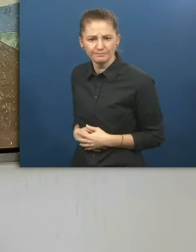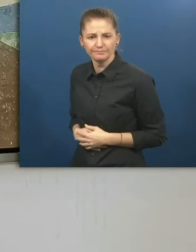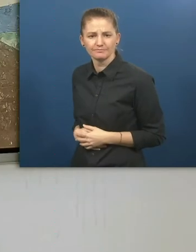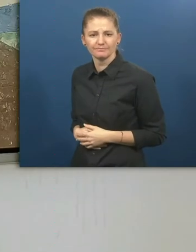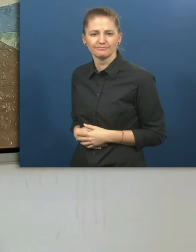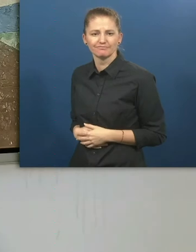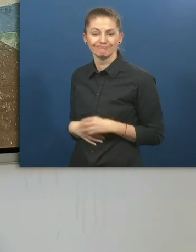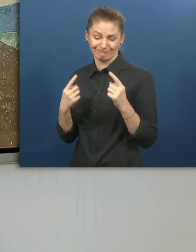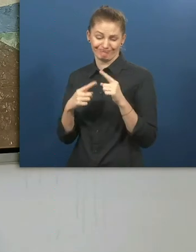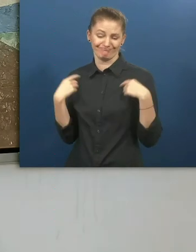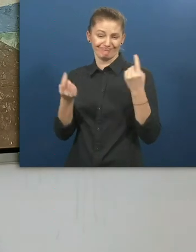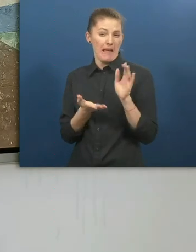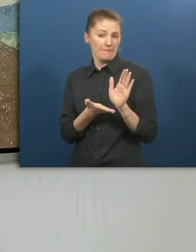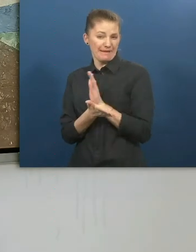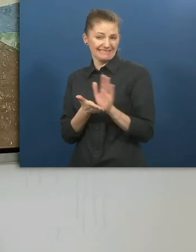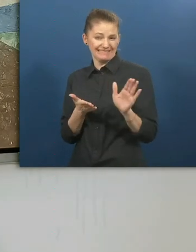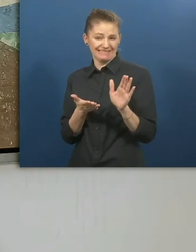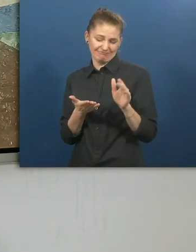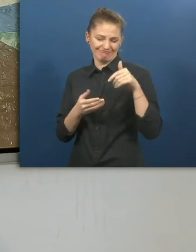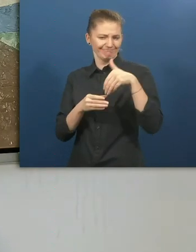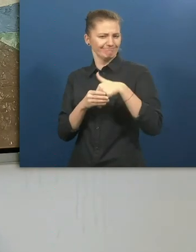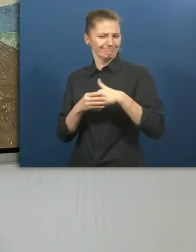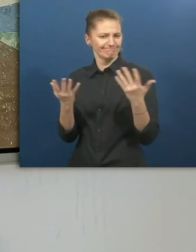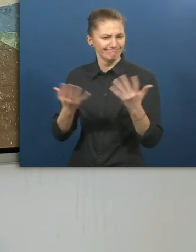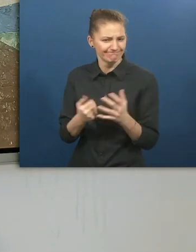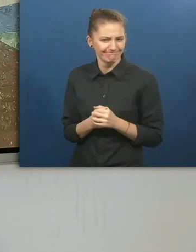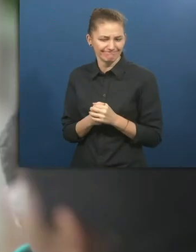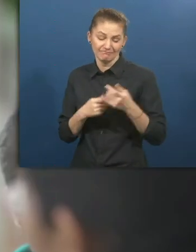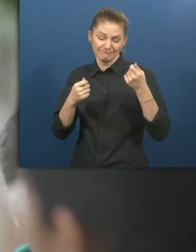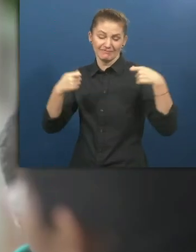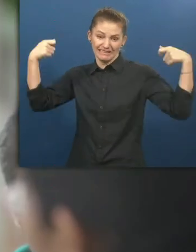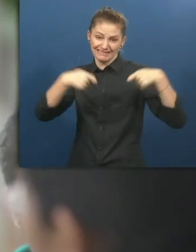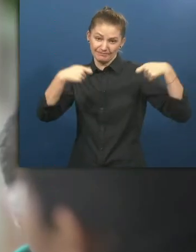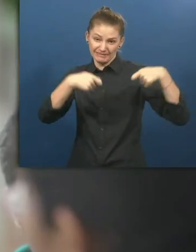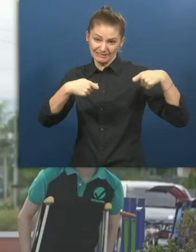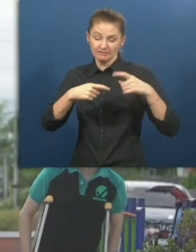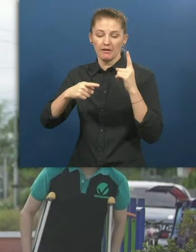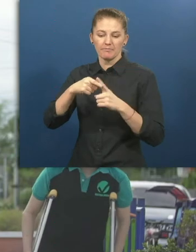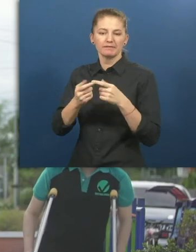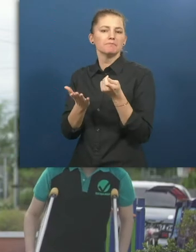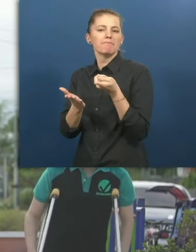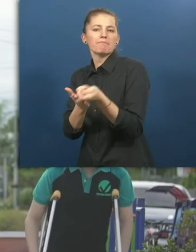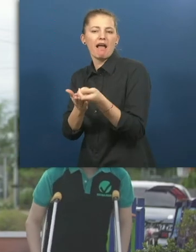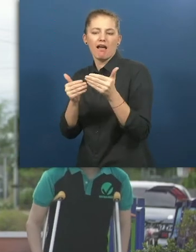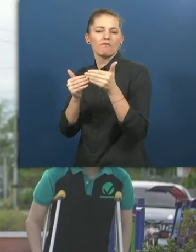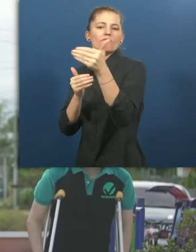Our business model follows a cross-subsidy and paid-forward approach. Our scholars do not need to pay anything upfront when they join the